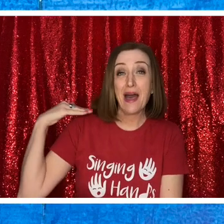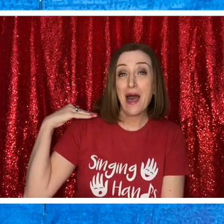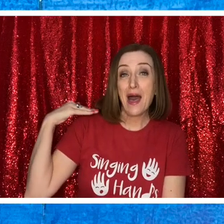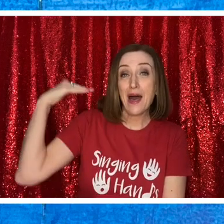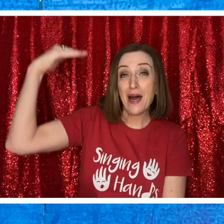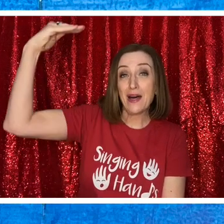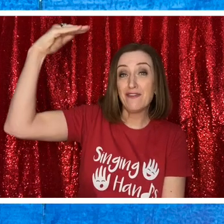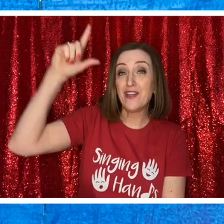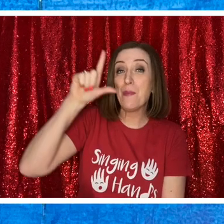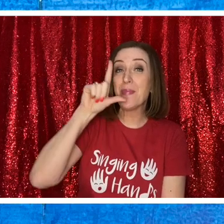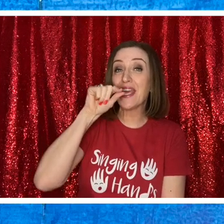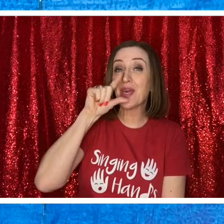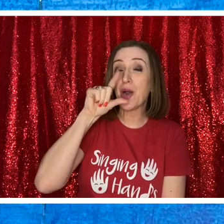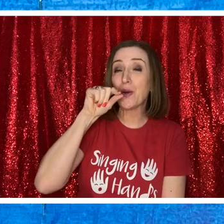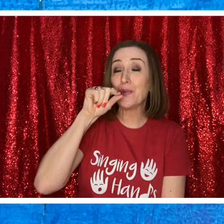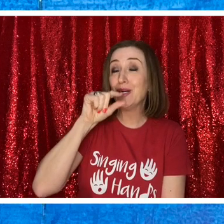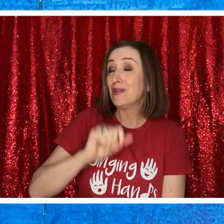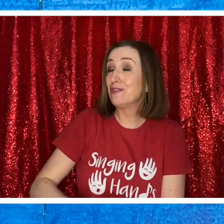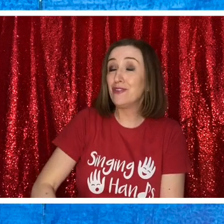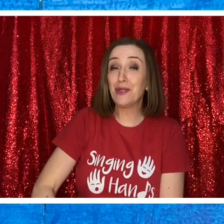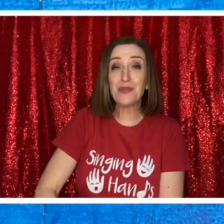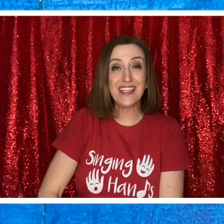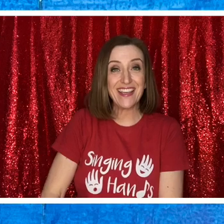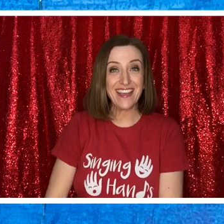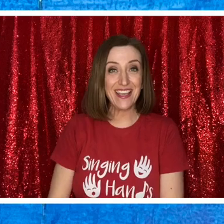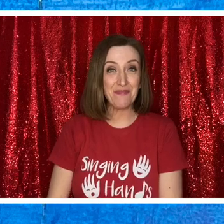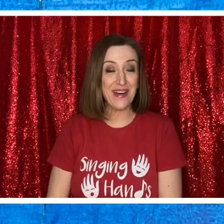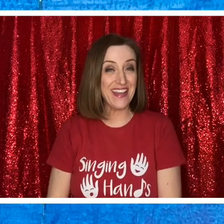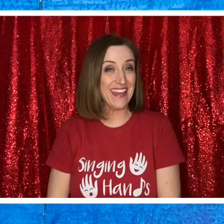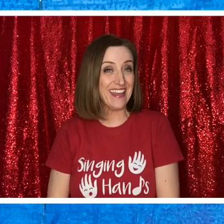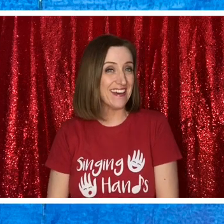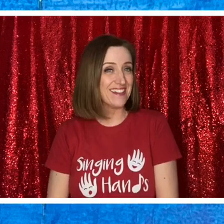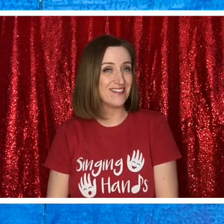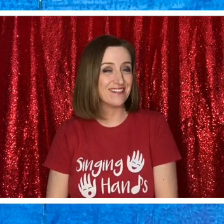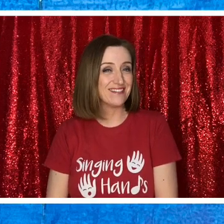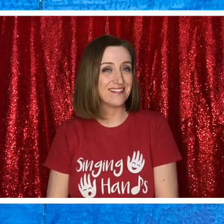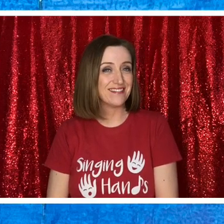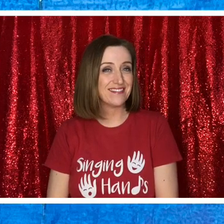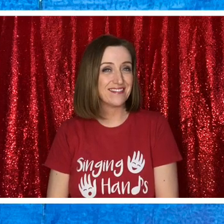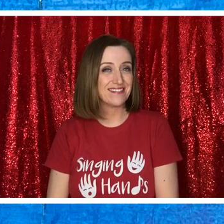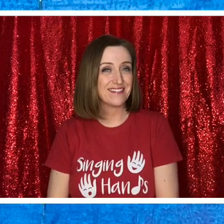a flamingo fluting in my ear.